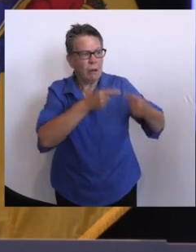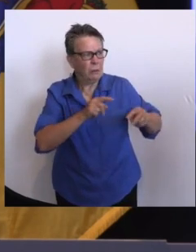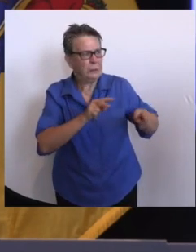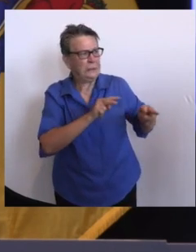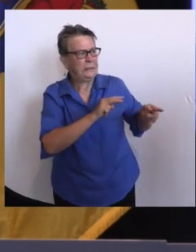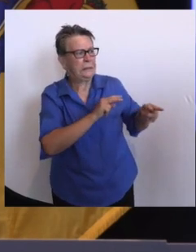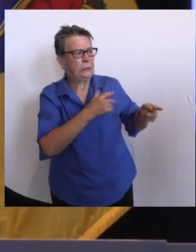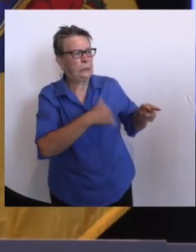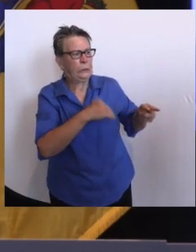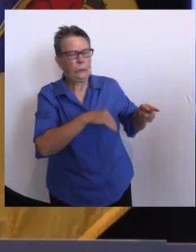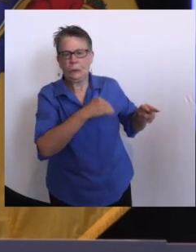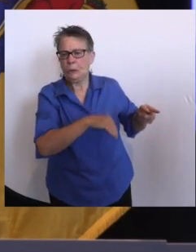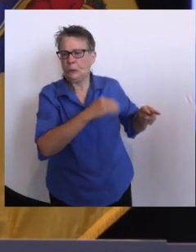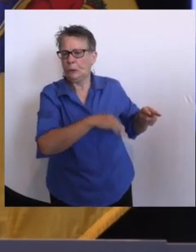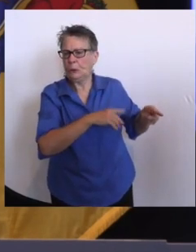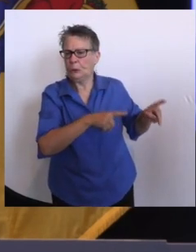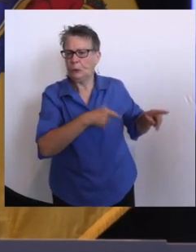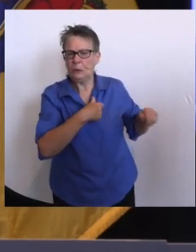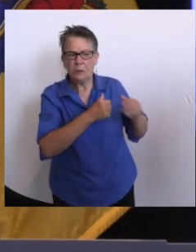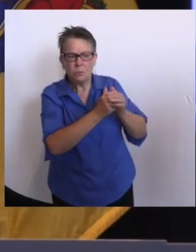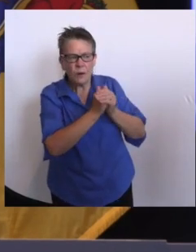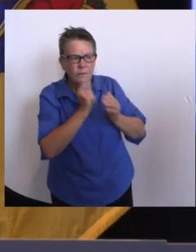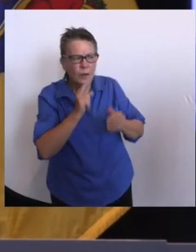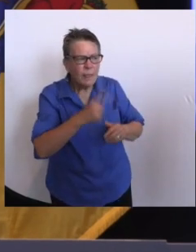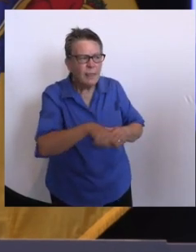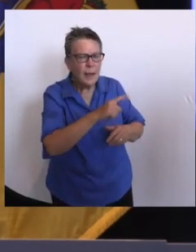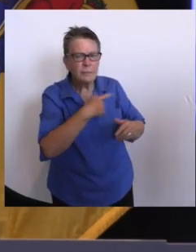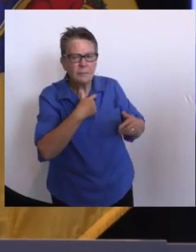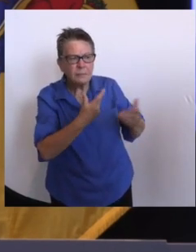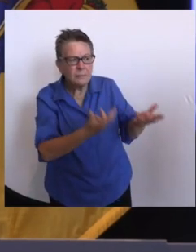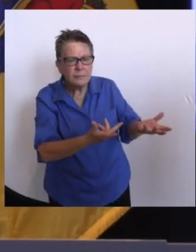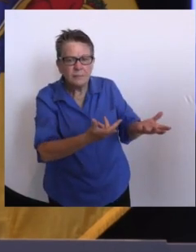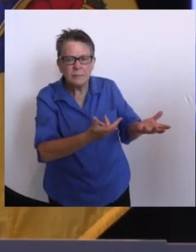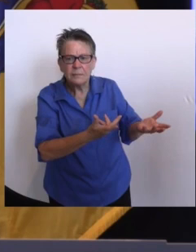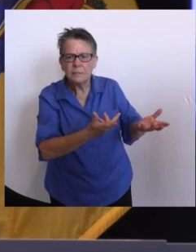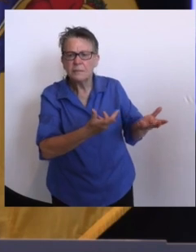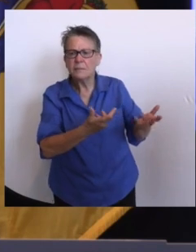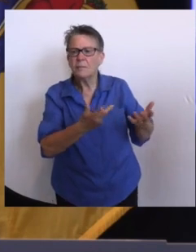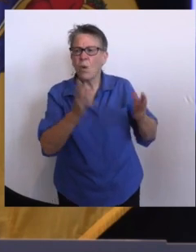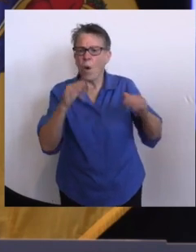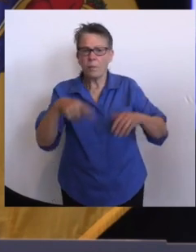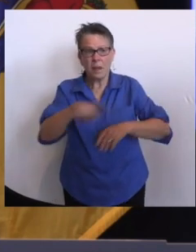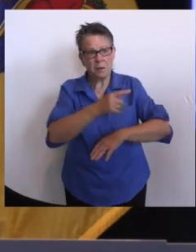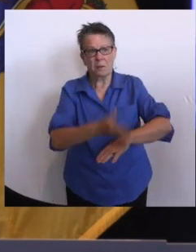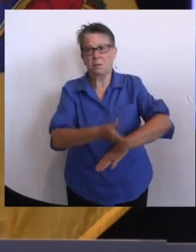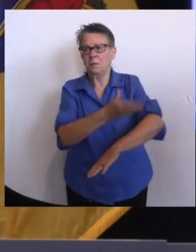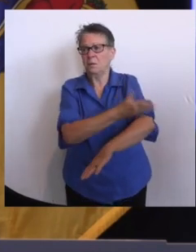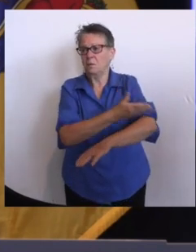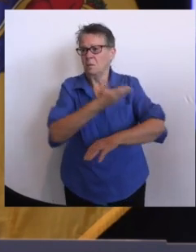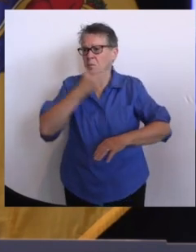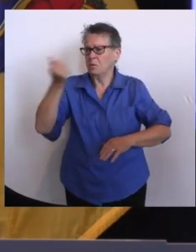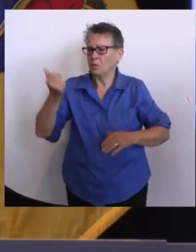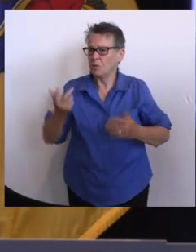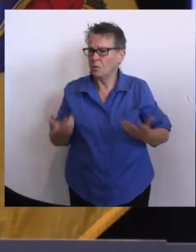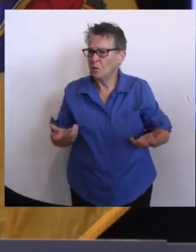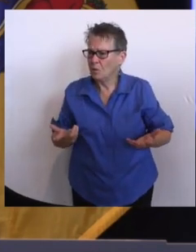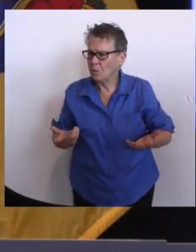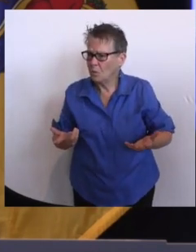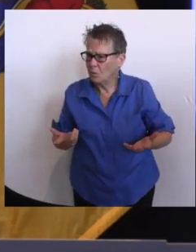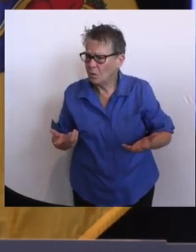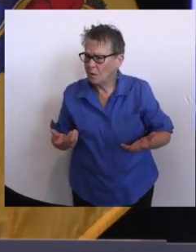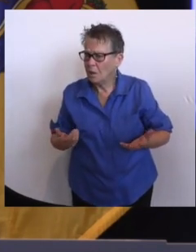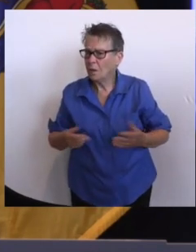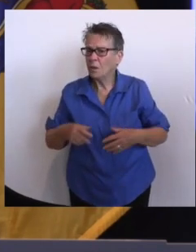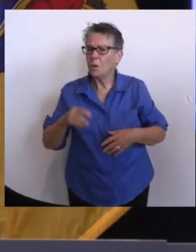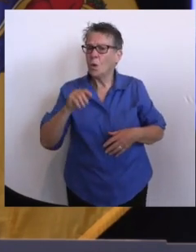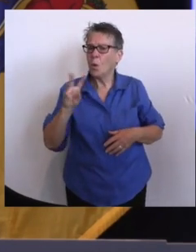progress. There's a, a lot written about overnight West Virginia, which I think only two or two or three months ago, West Virginia was